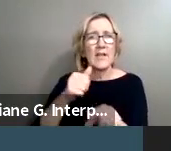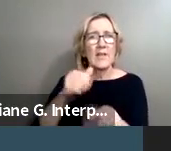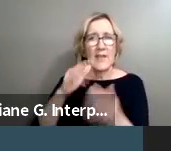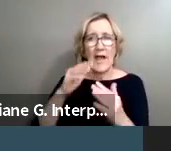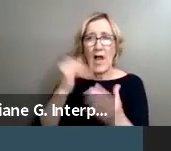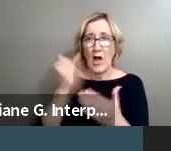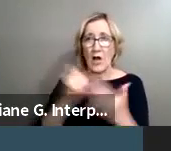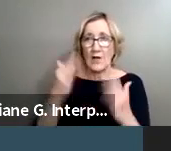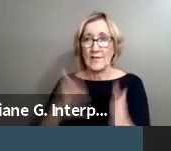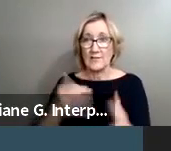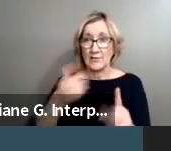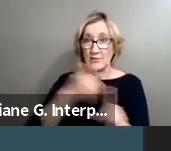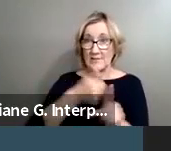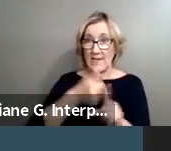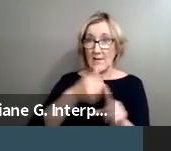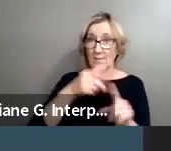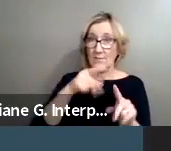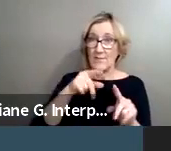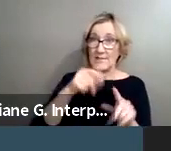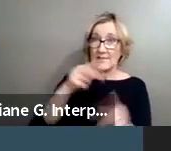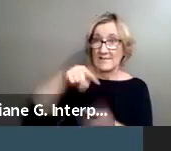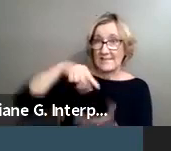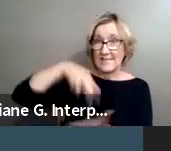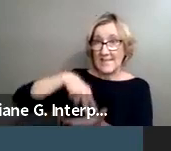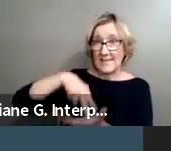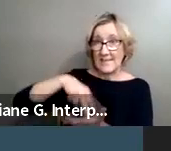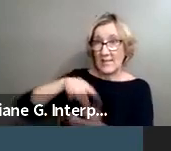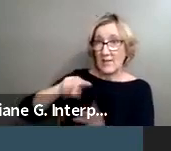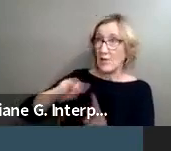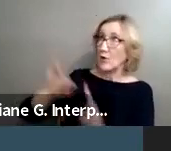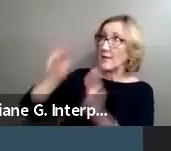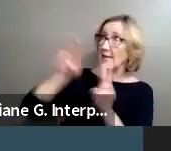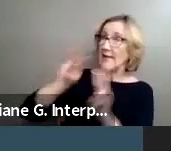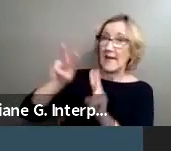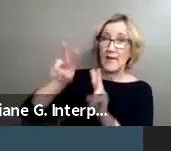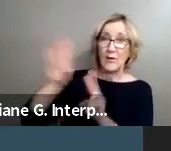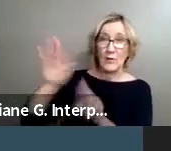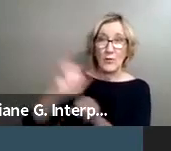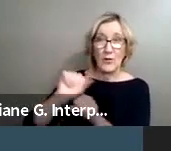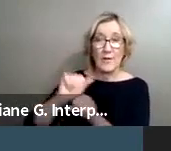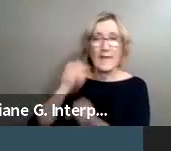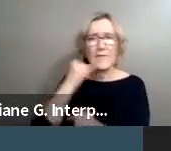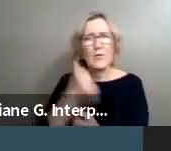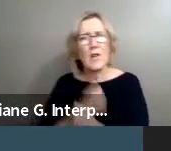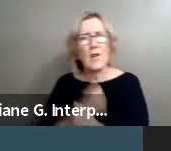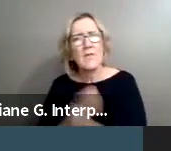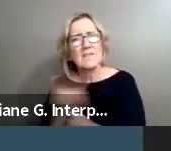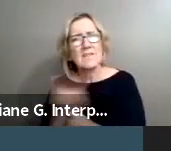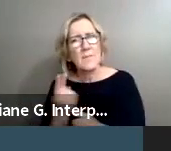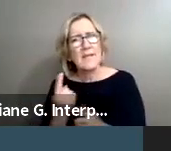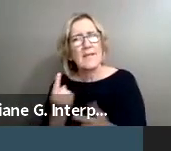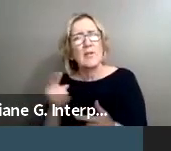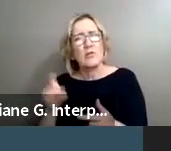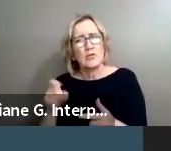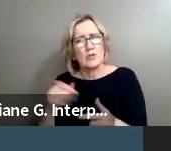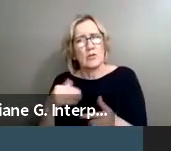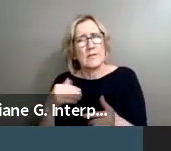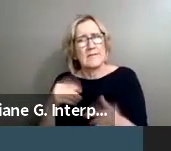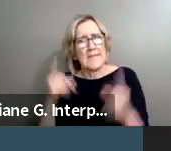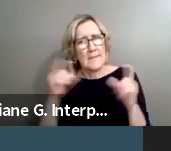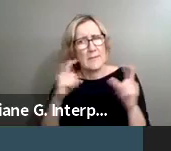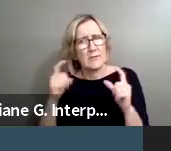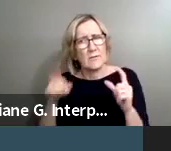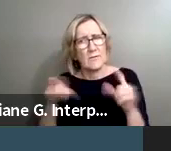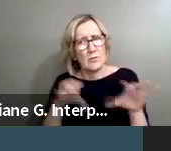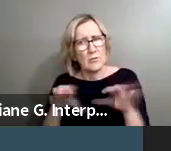I definitely think it's important, you know, if you love something, you should have pictures of you doing it. So, I did